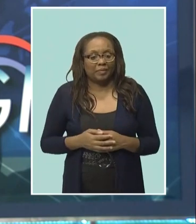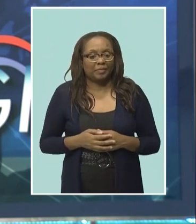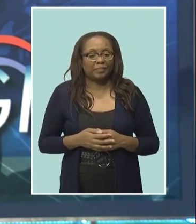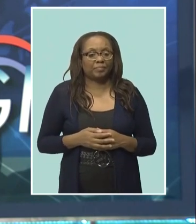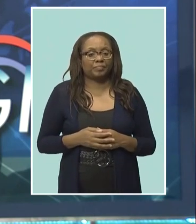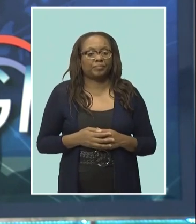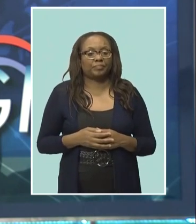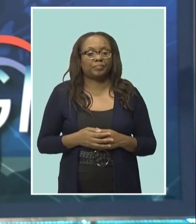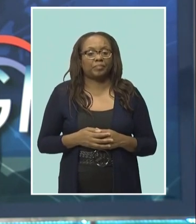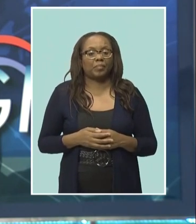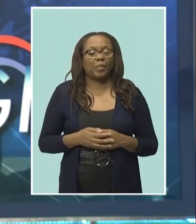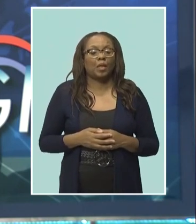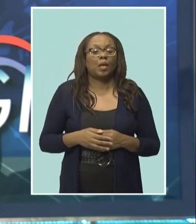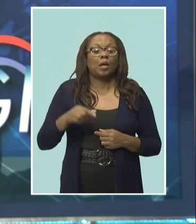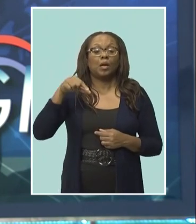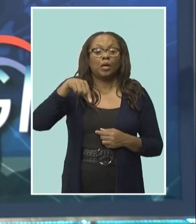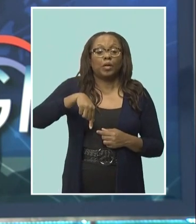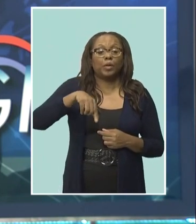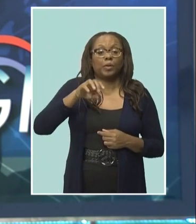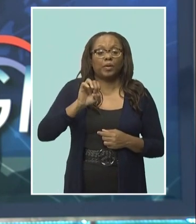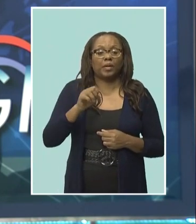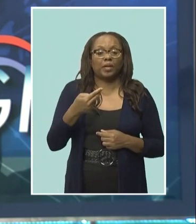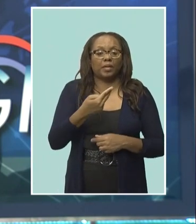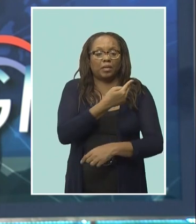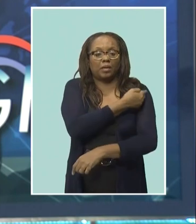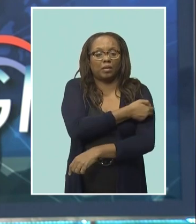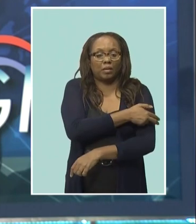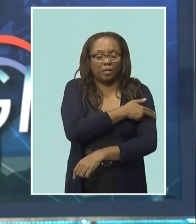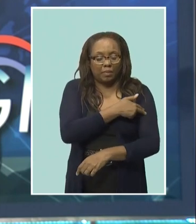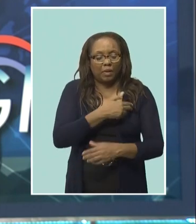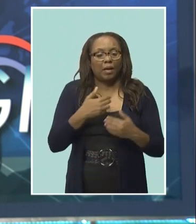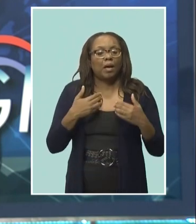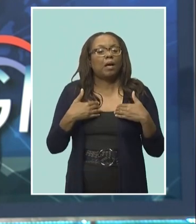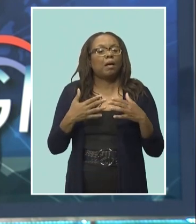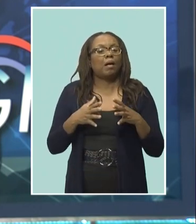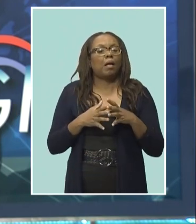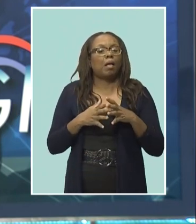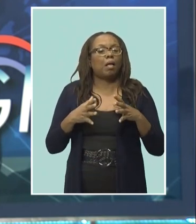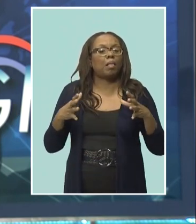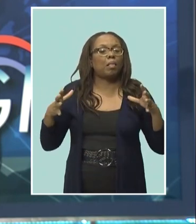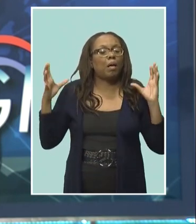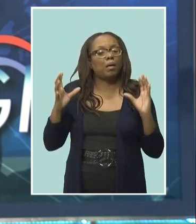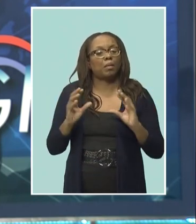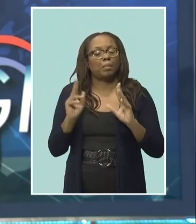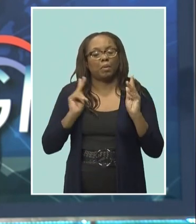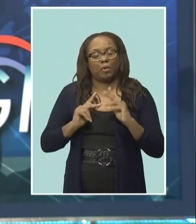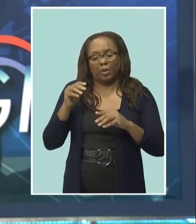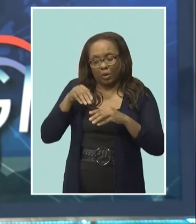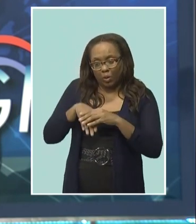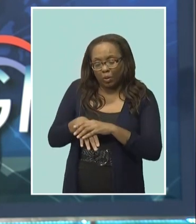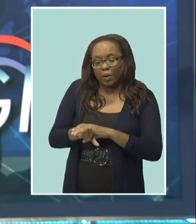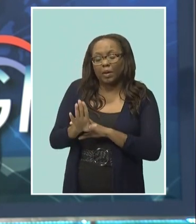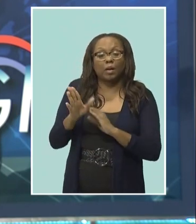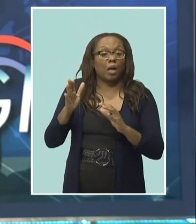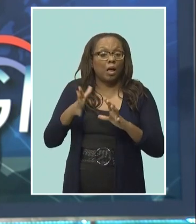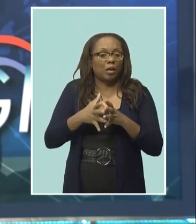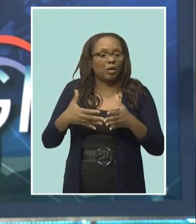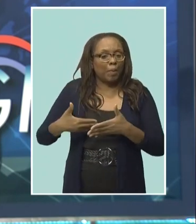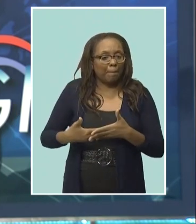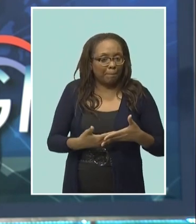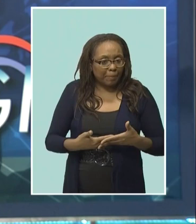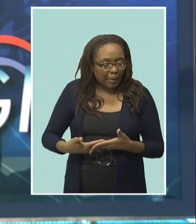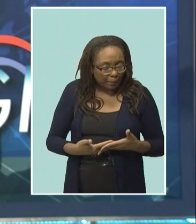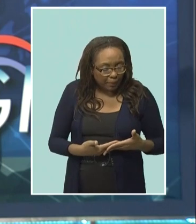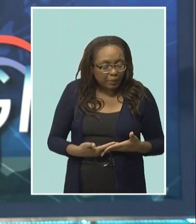In related news, the QEH has one of the highest survival rates in the region when it comes to premature babies, according to a senior official